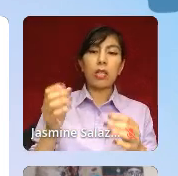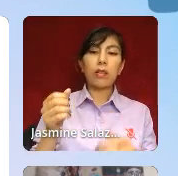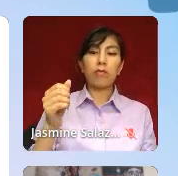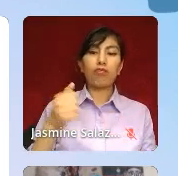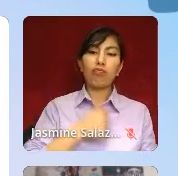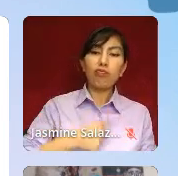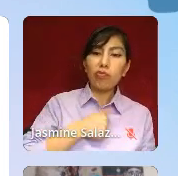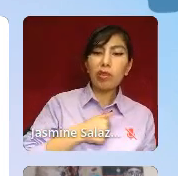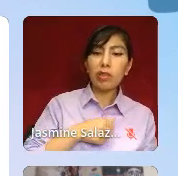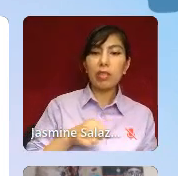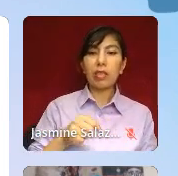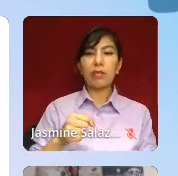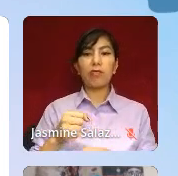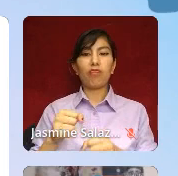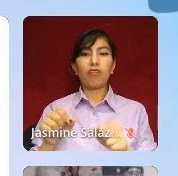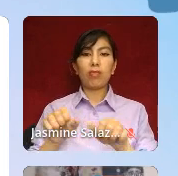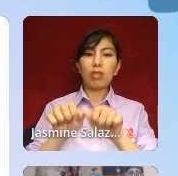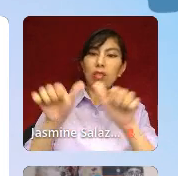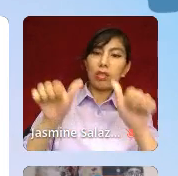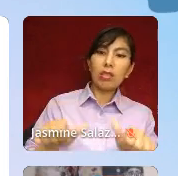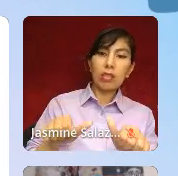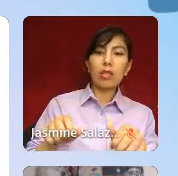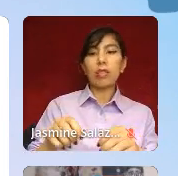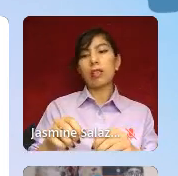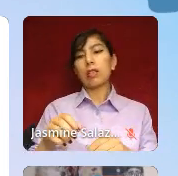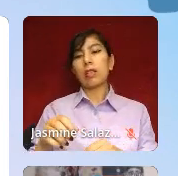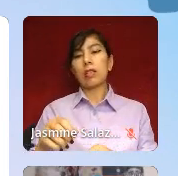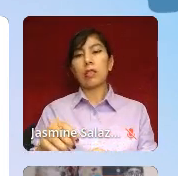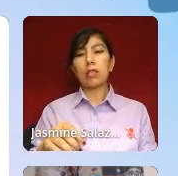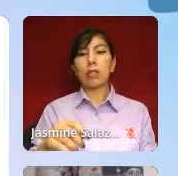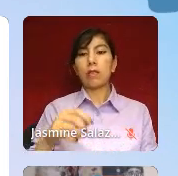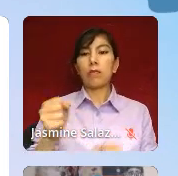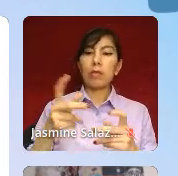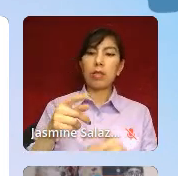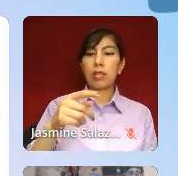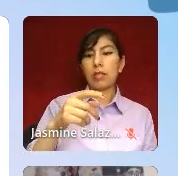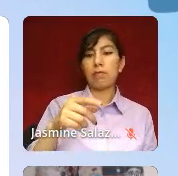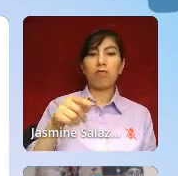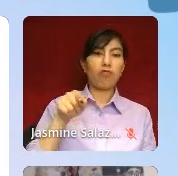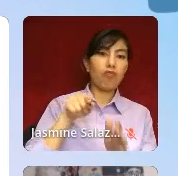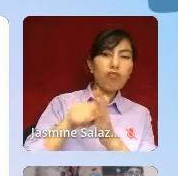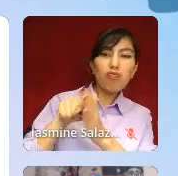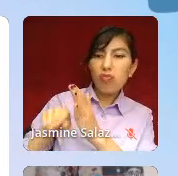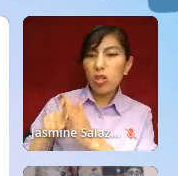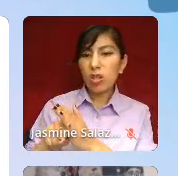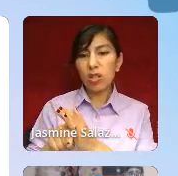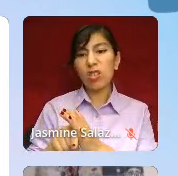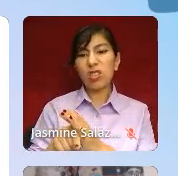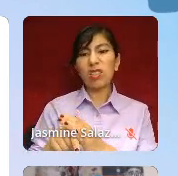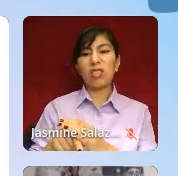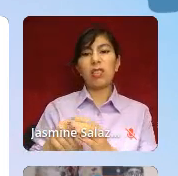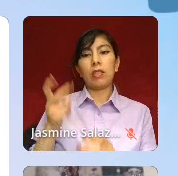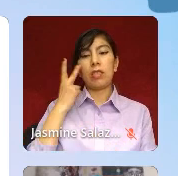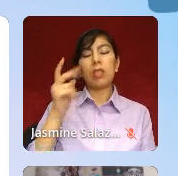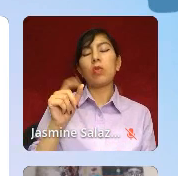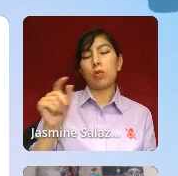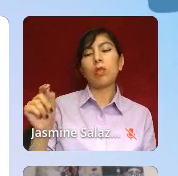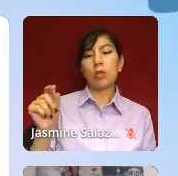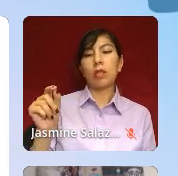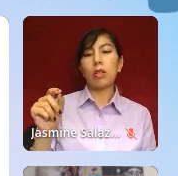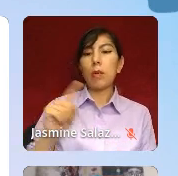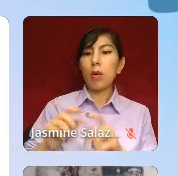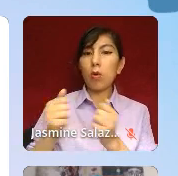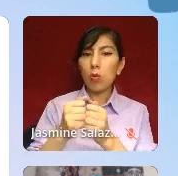following the public and very brutal murders of Ahmaud Arbery, Breonna Taylor, and George Floyd in 2020. But what does